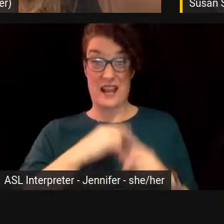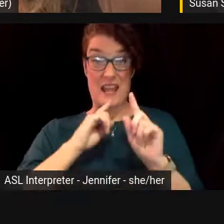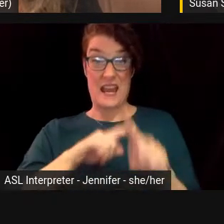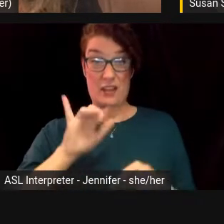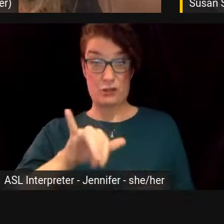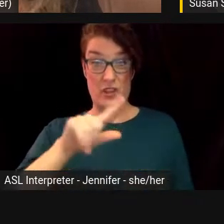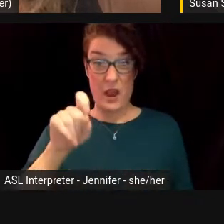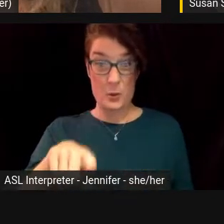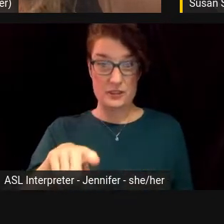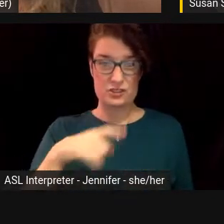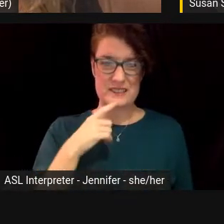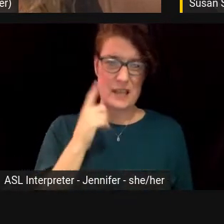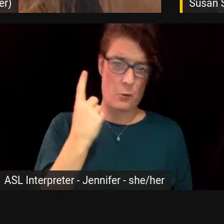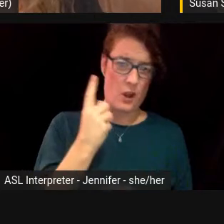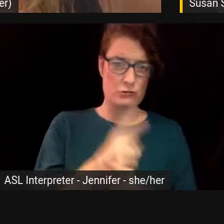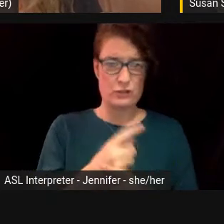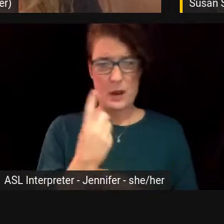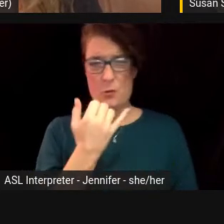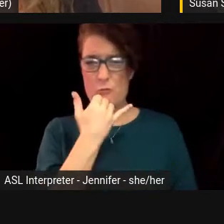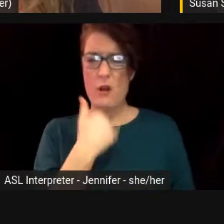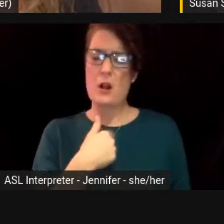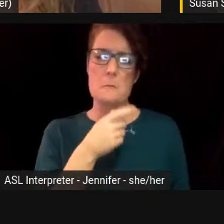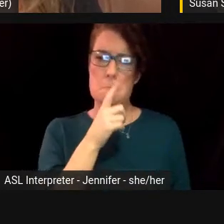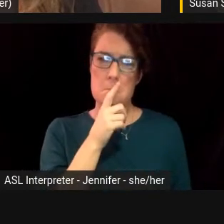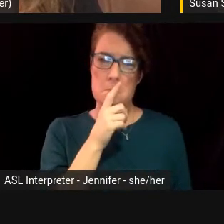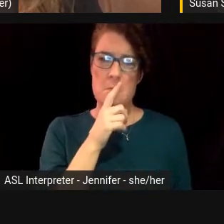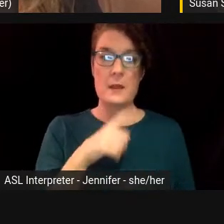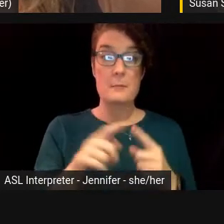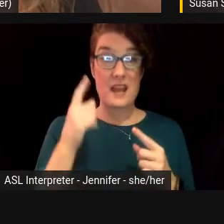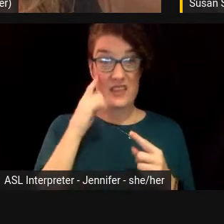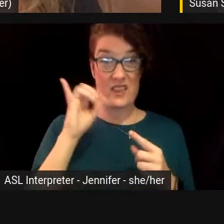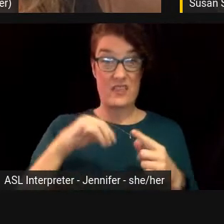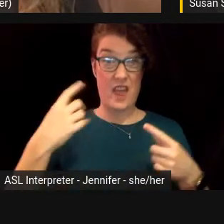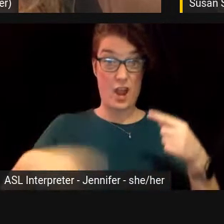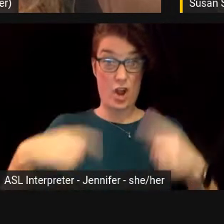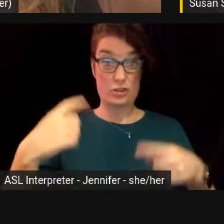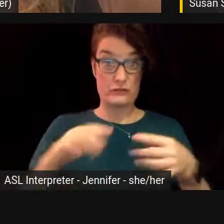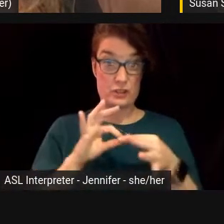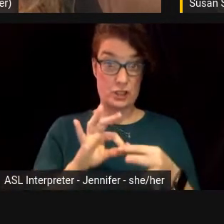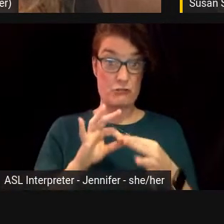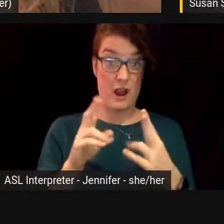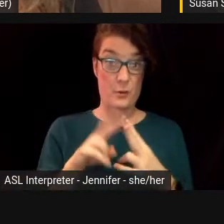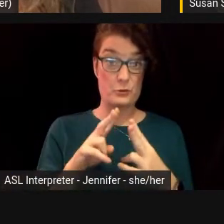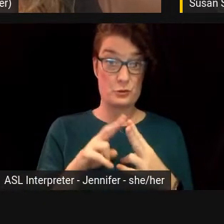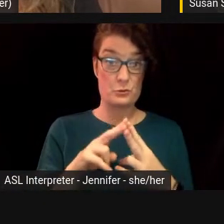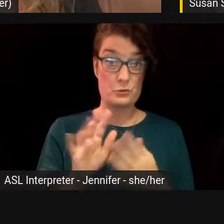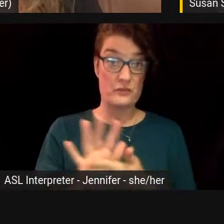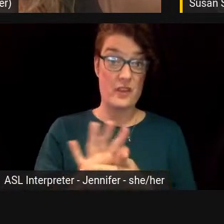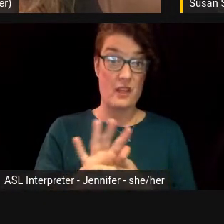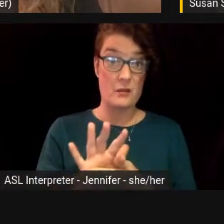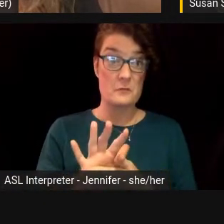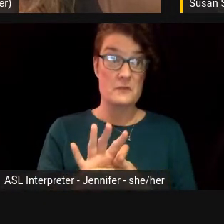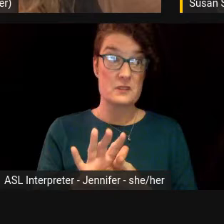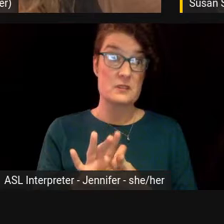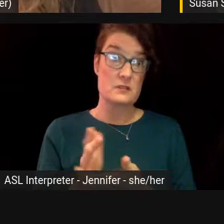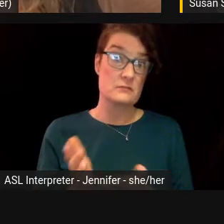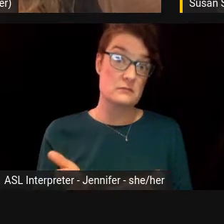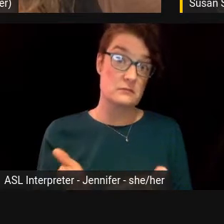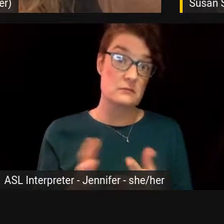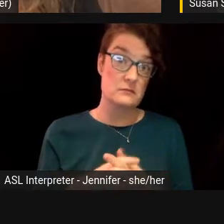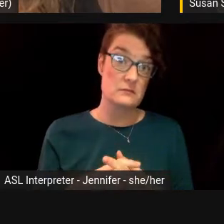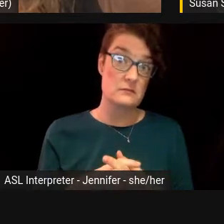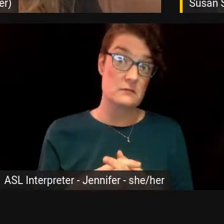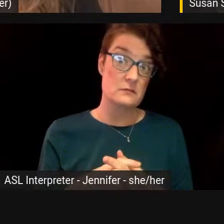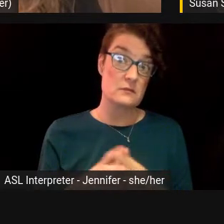and saying, like, this is right and that's wrong, I think the controversy around those two films, it could